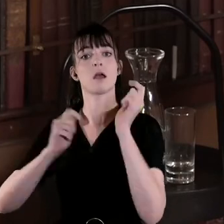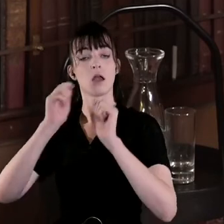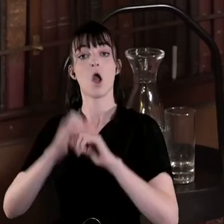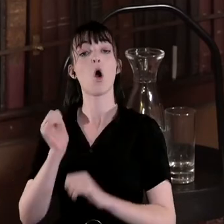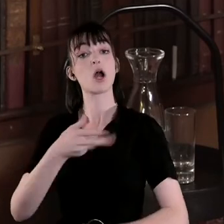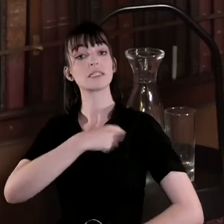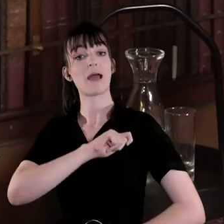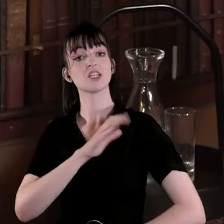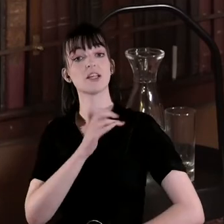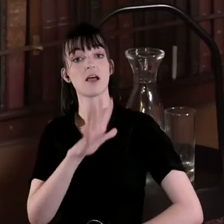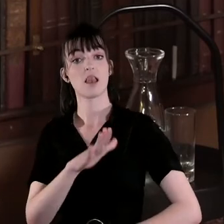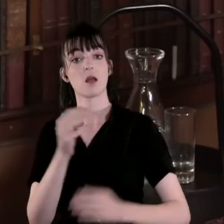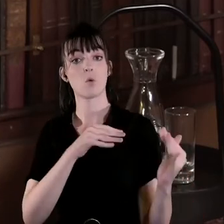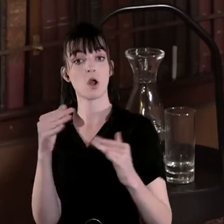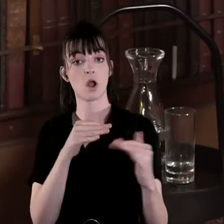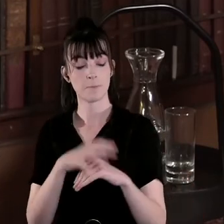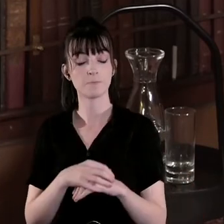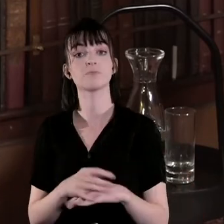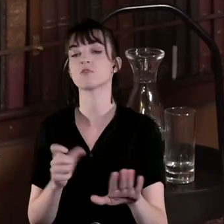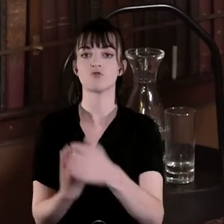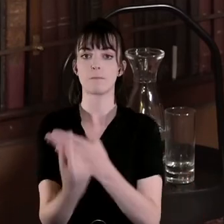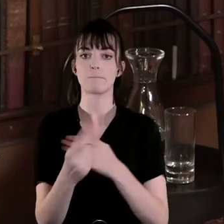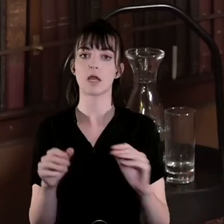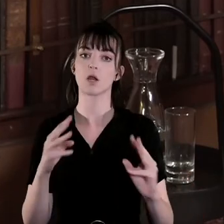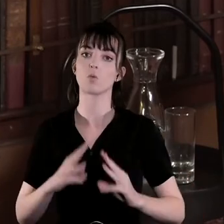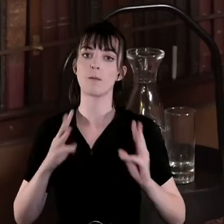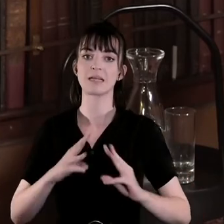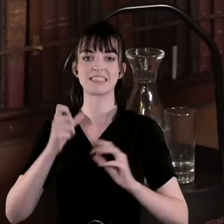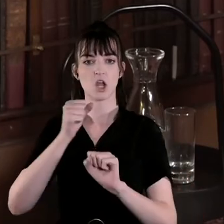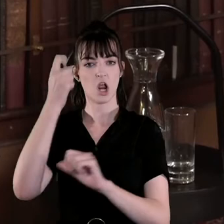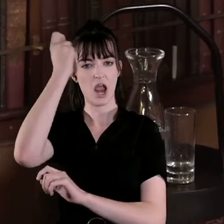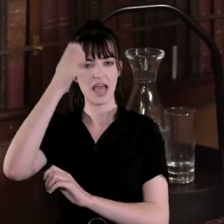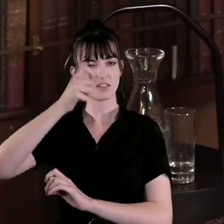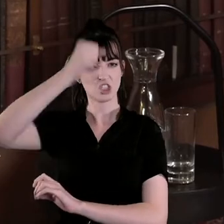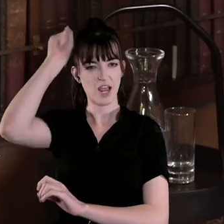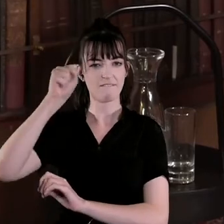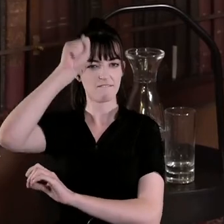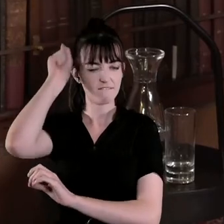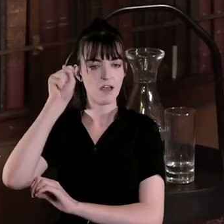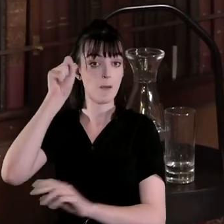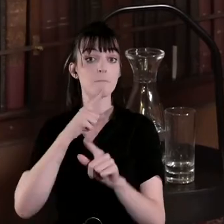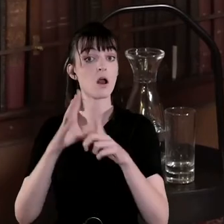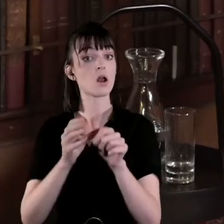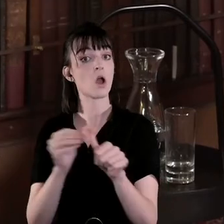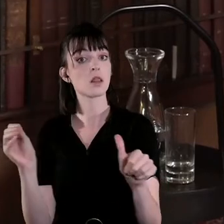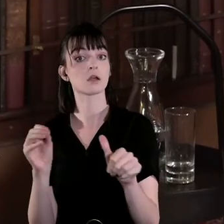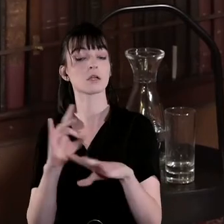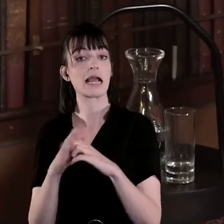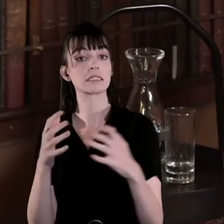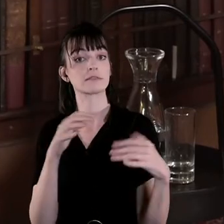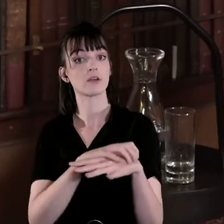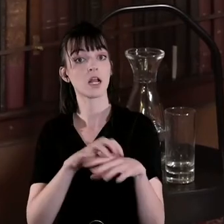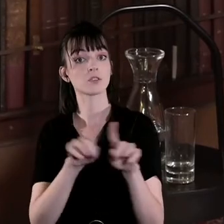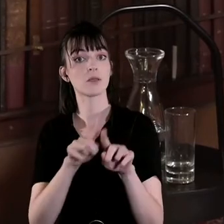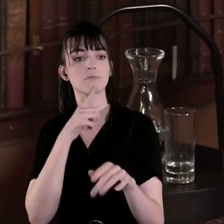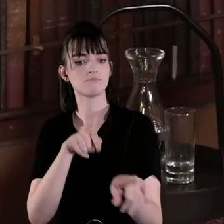the Republican women who had their heads shaved but also other kinds of violence that were perpetrated there but this was